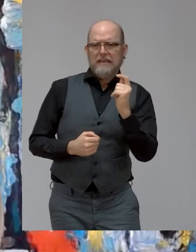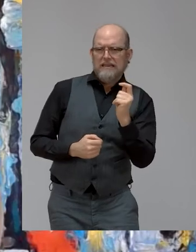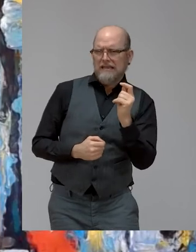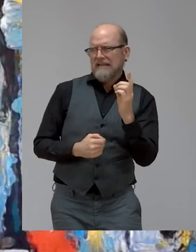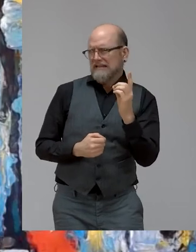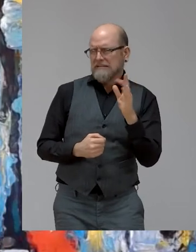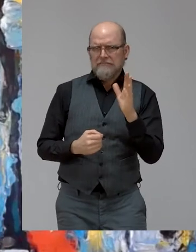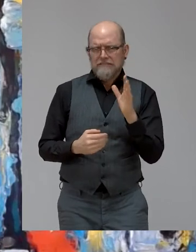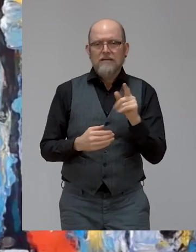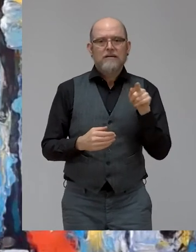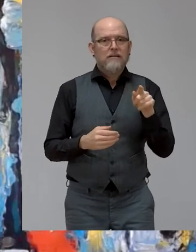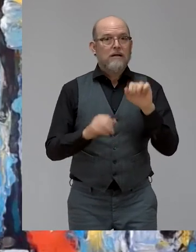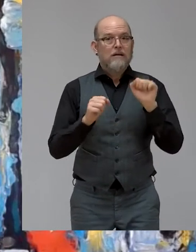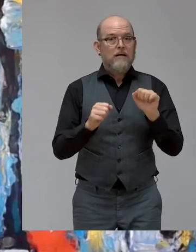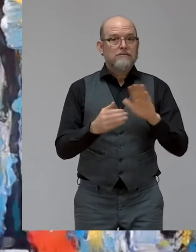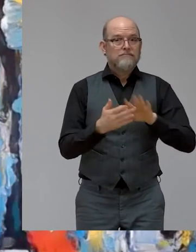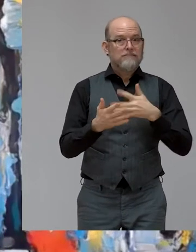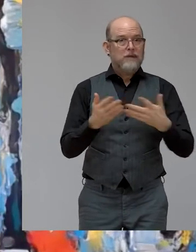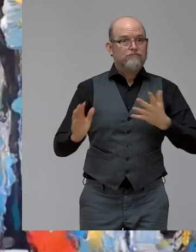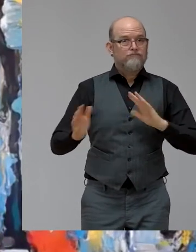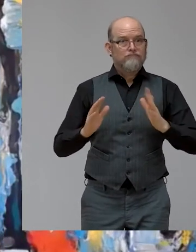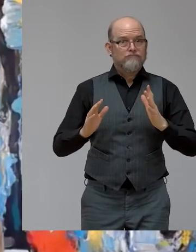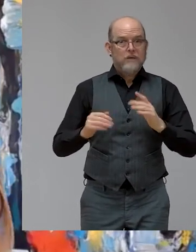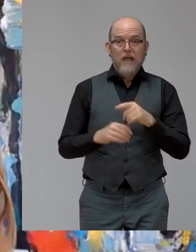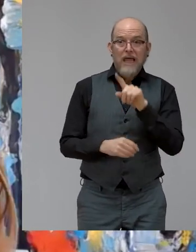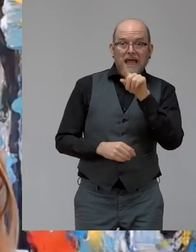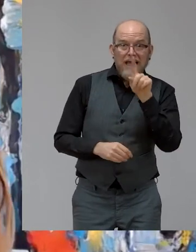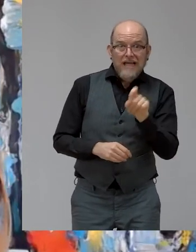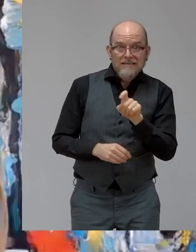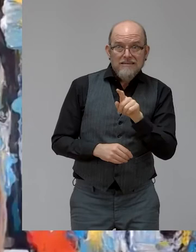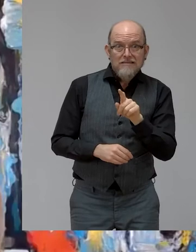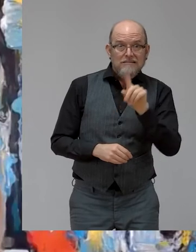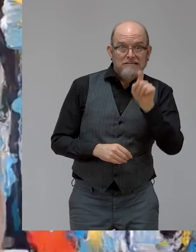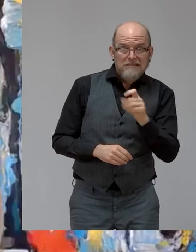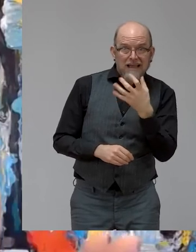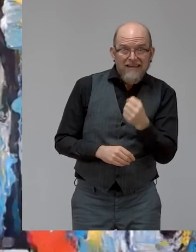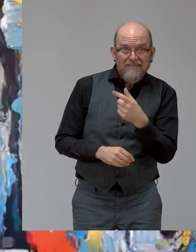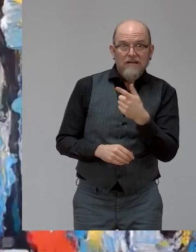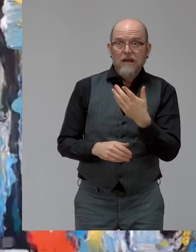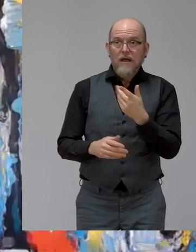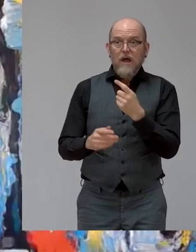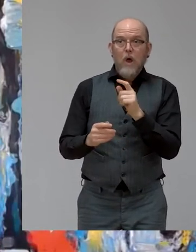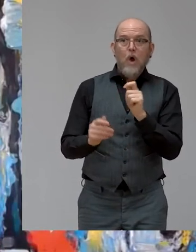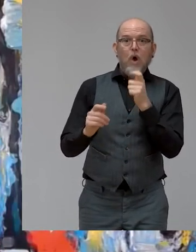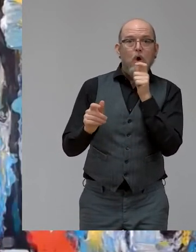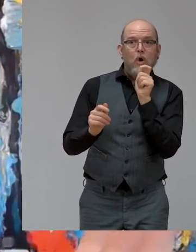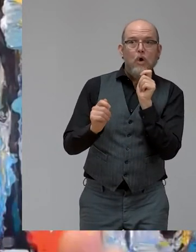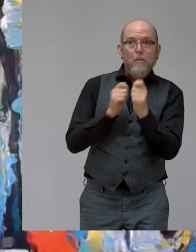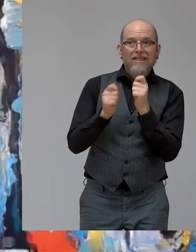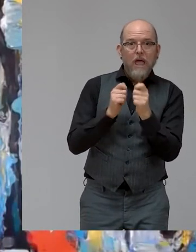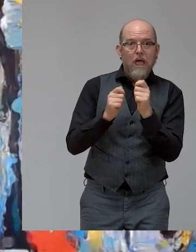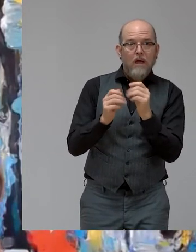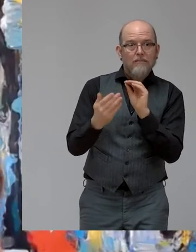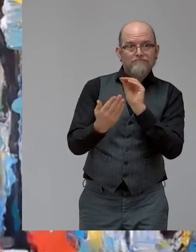and if you have any questions, any comments, and for whoever knows me knows I mean it, and whoever doesn't, please